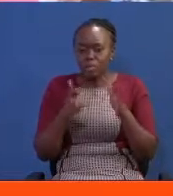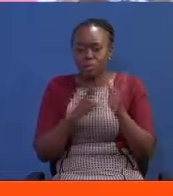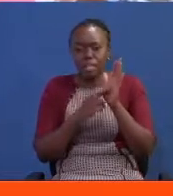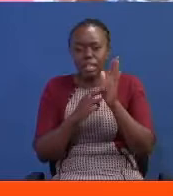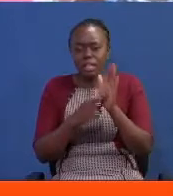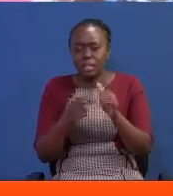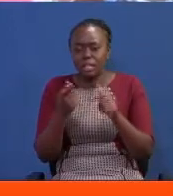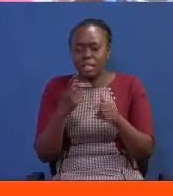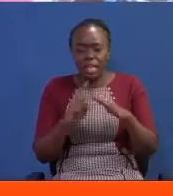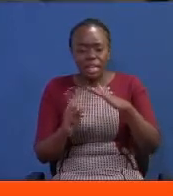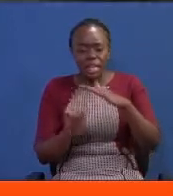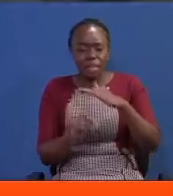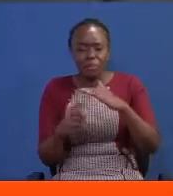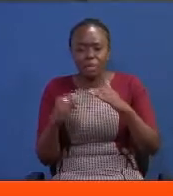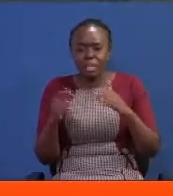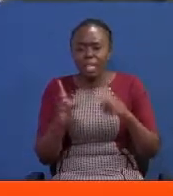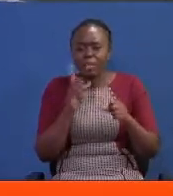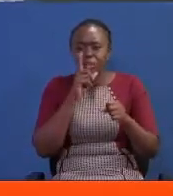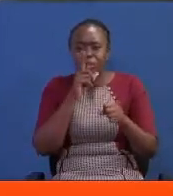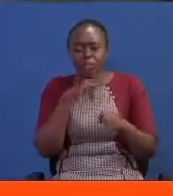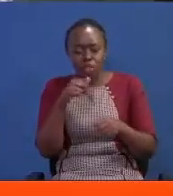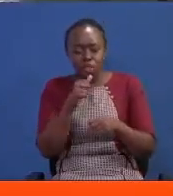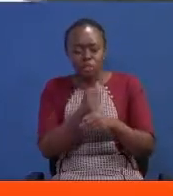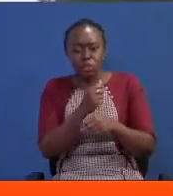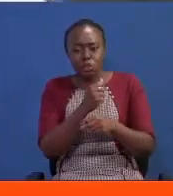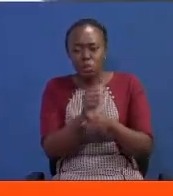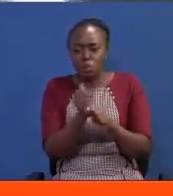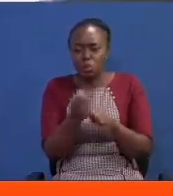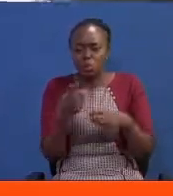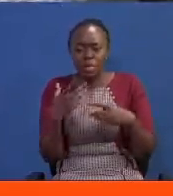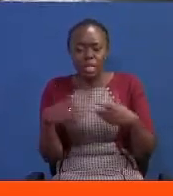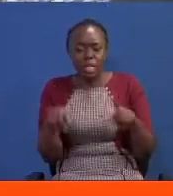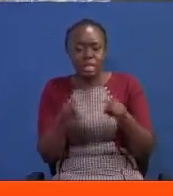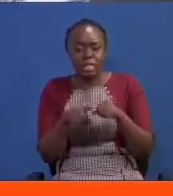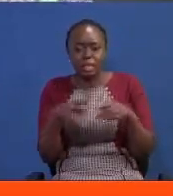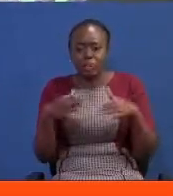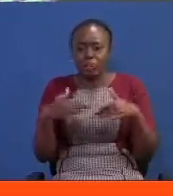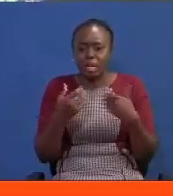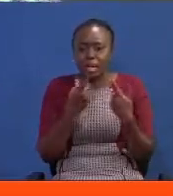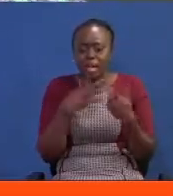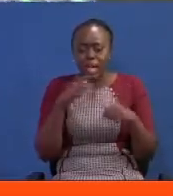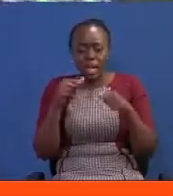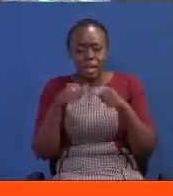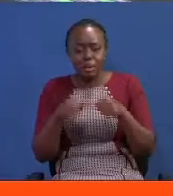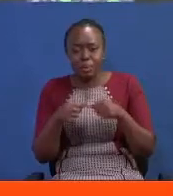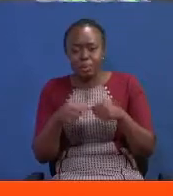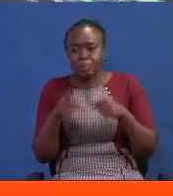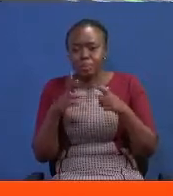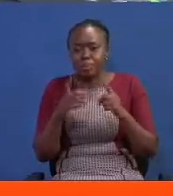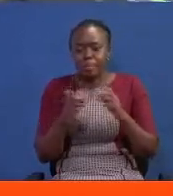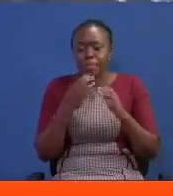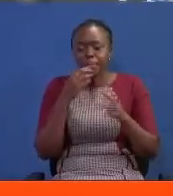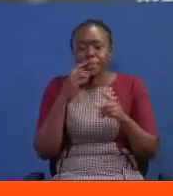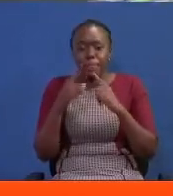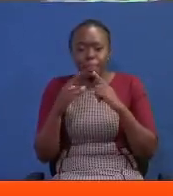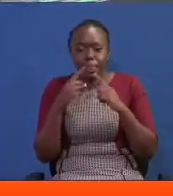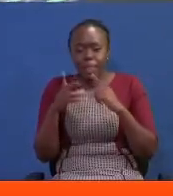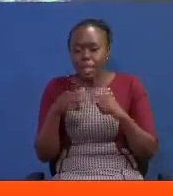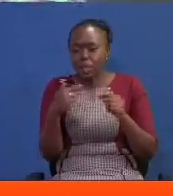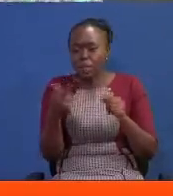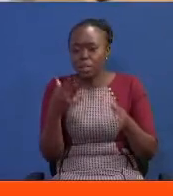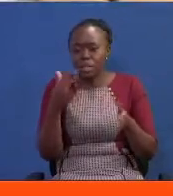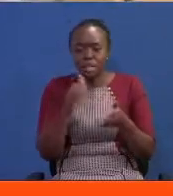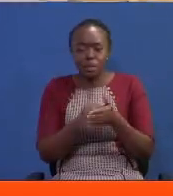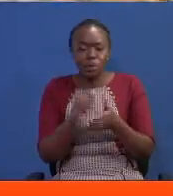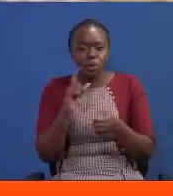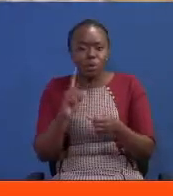Speaker takes full responsibility as Speaker. But Ohome still maintains that he is the Speaker and the one to swear